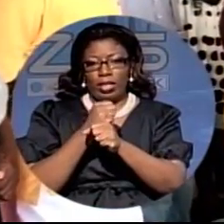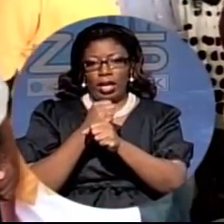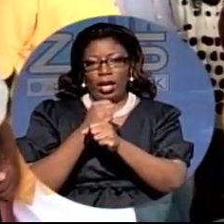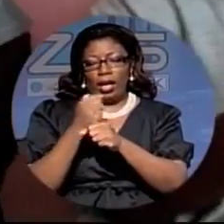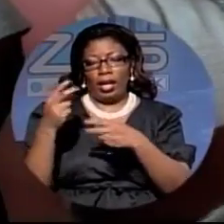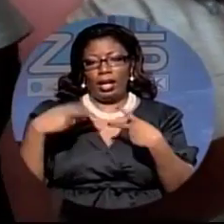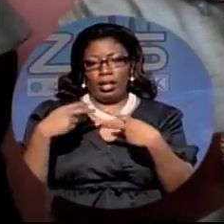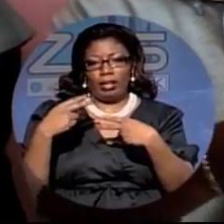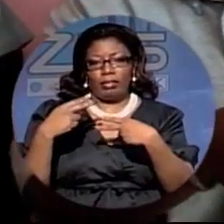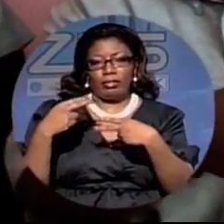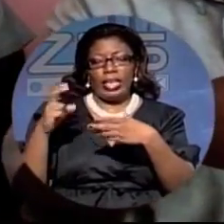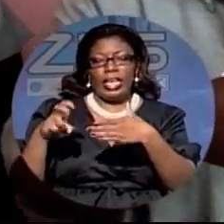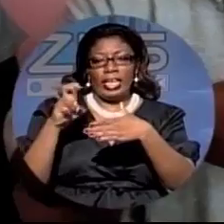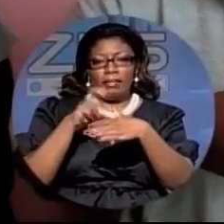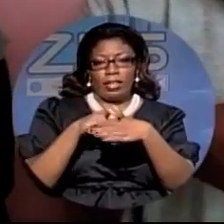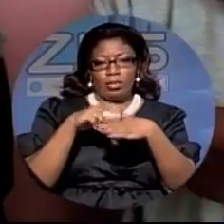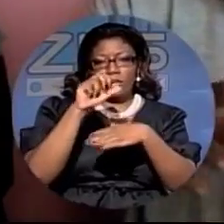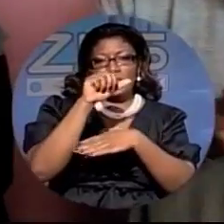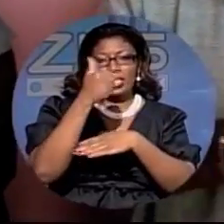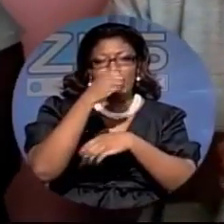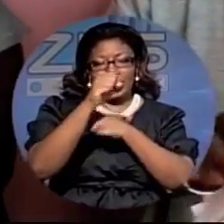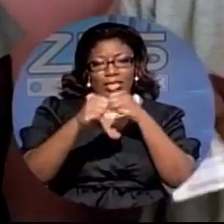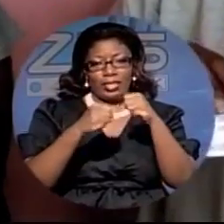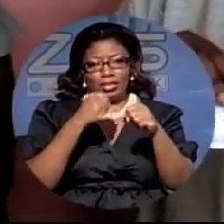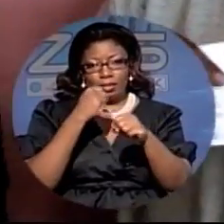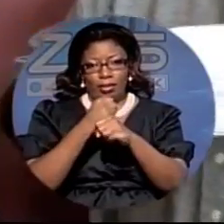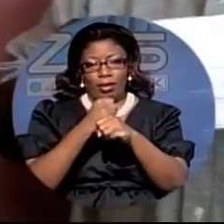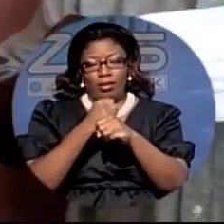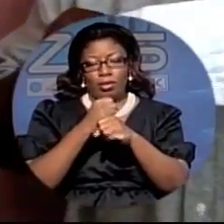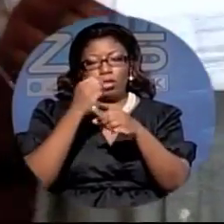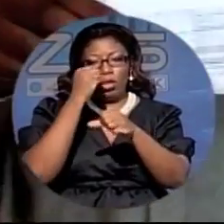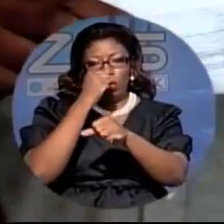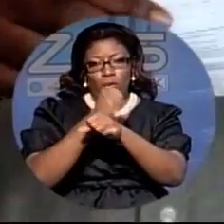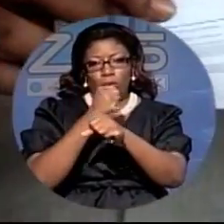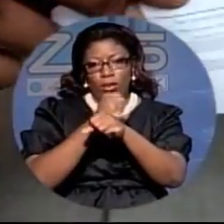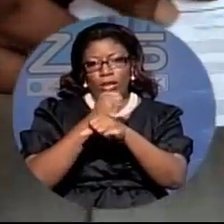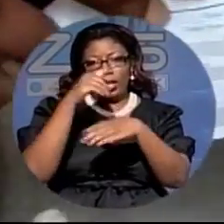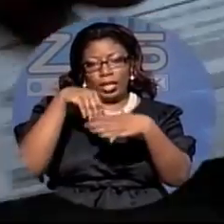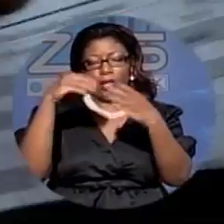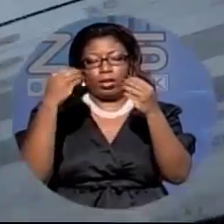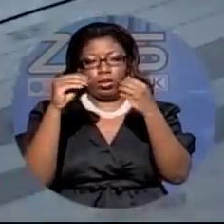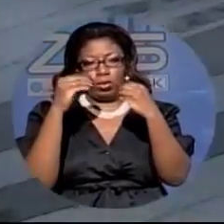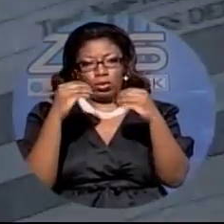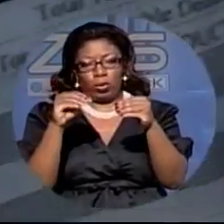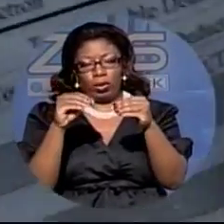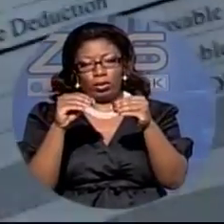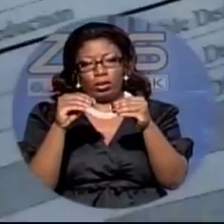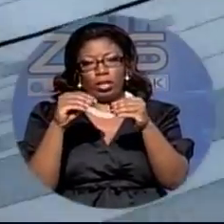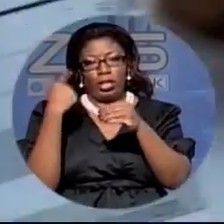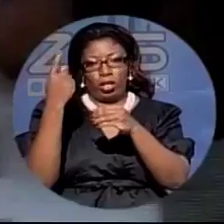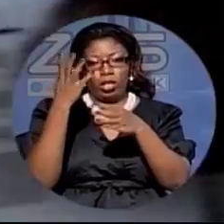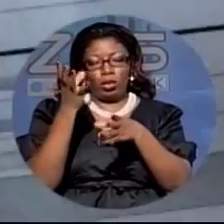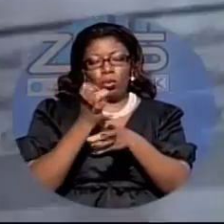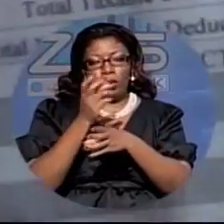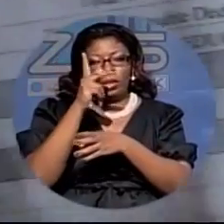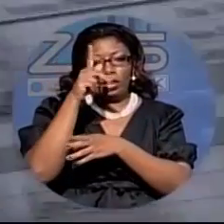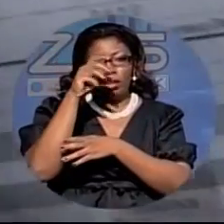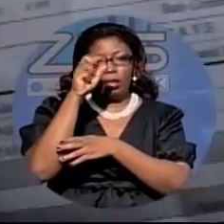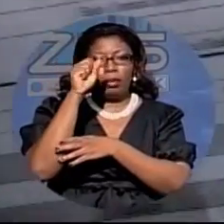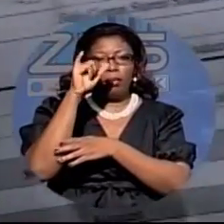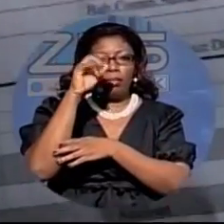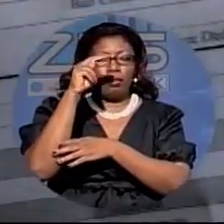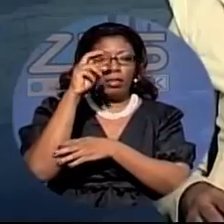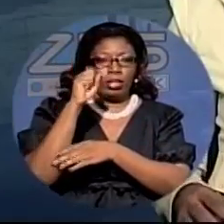years in the popular food chain and all they want is monies accumulated from their pension fund so that they can simply move on ladon davis